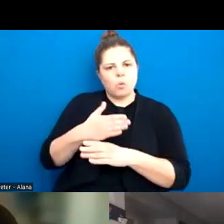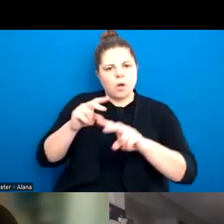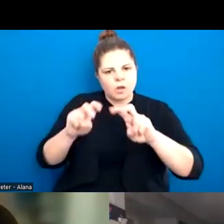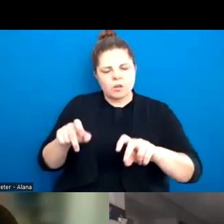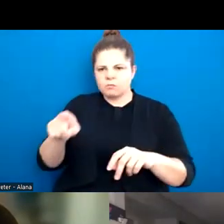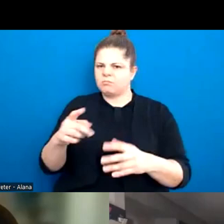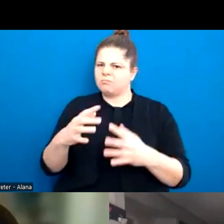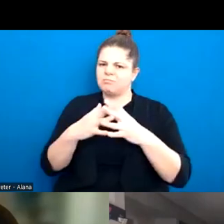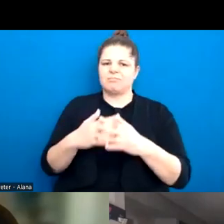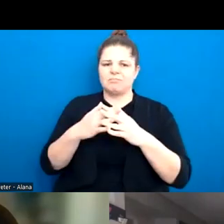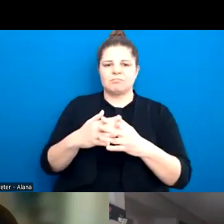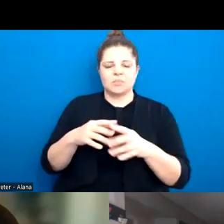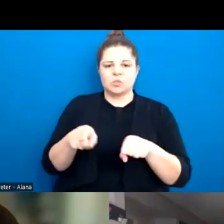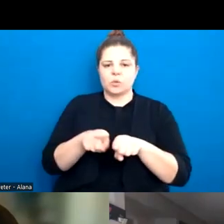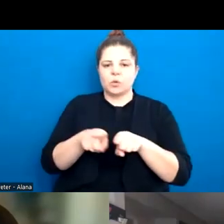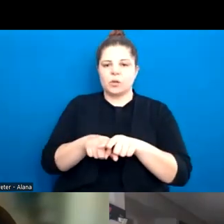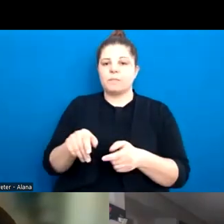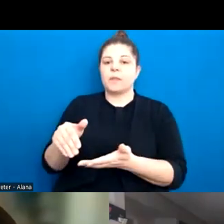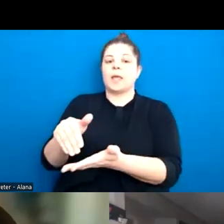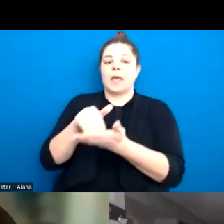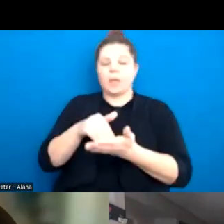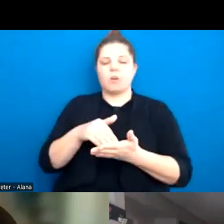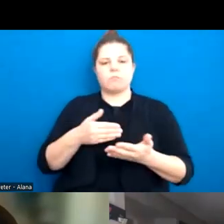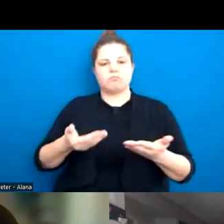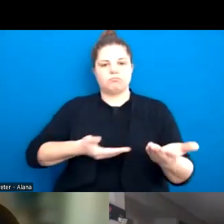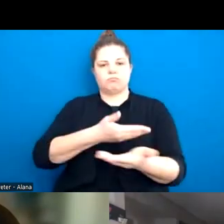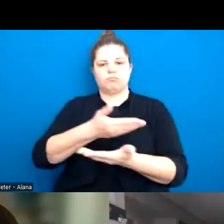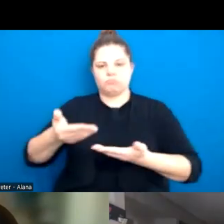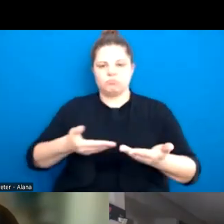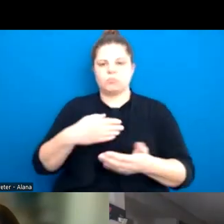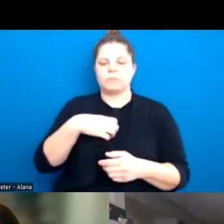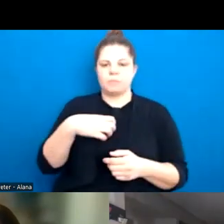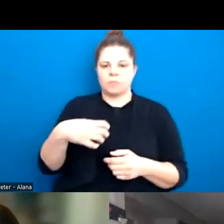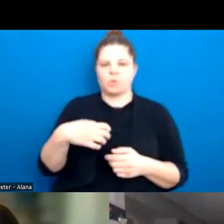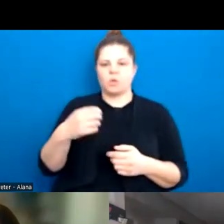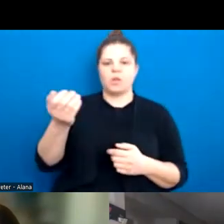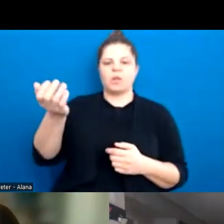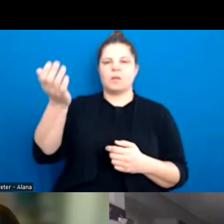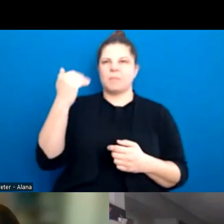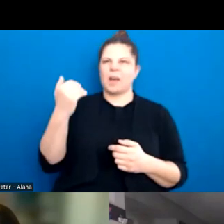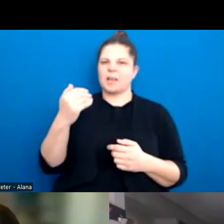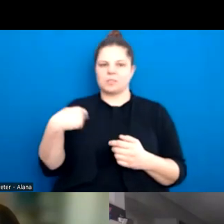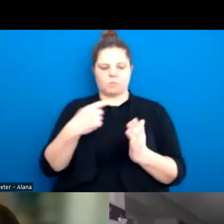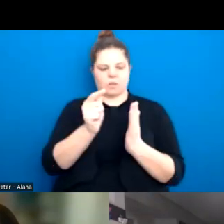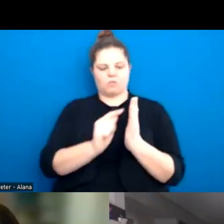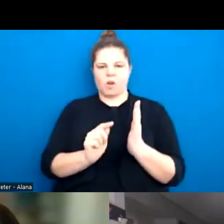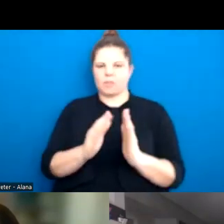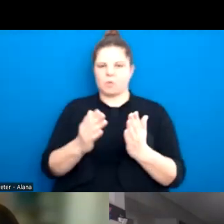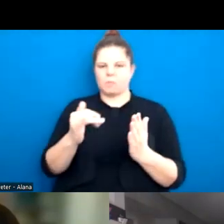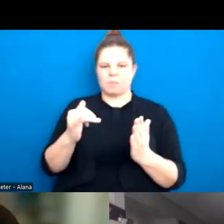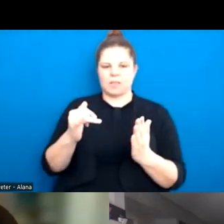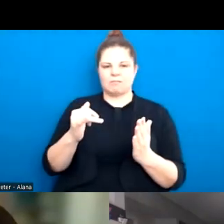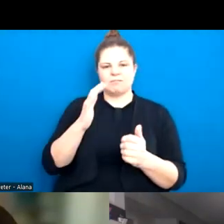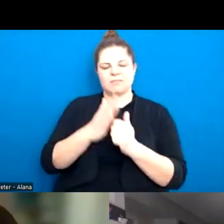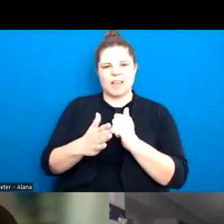it has jumped the conversation forward in ways we couldn't have predicted when we were writing the book. Um, so, so that now consent